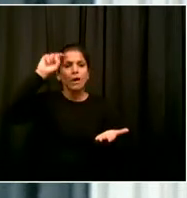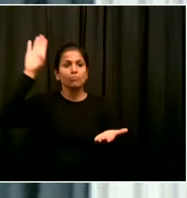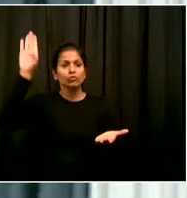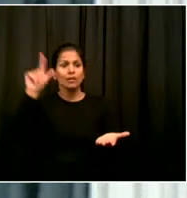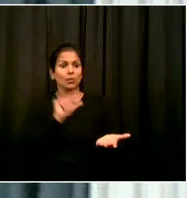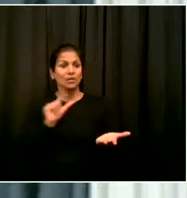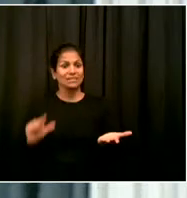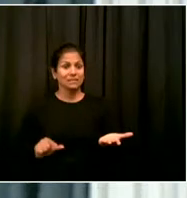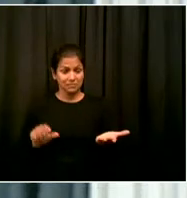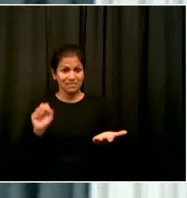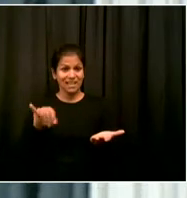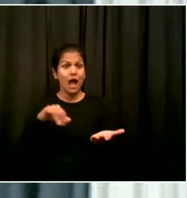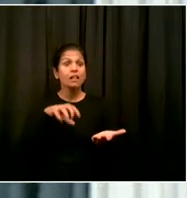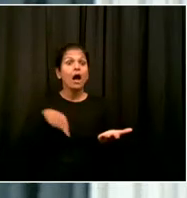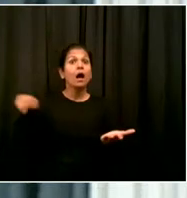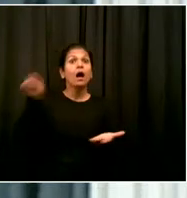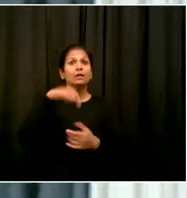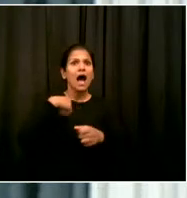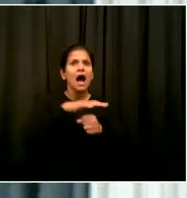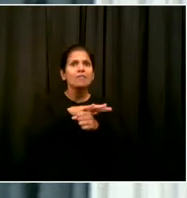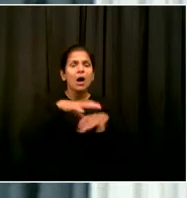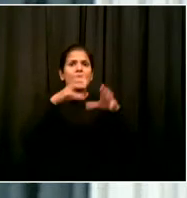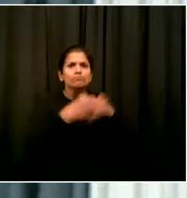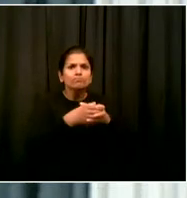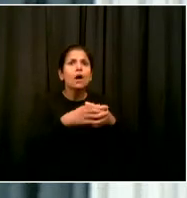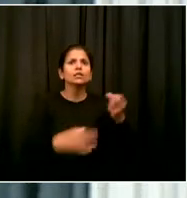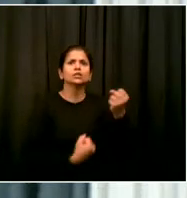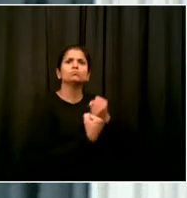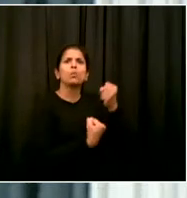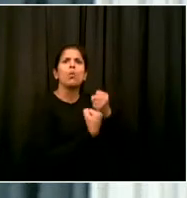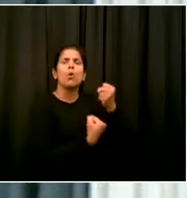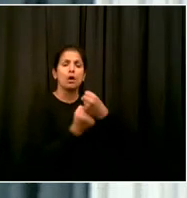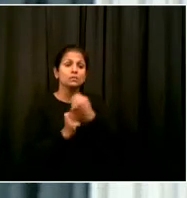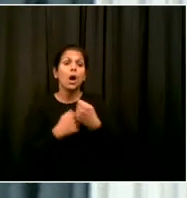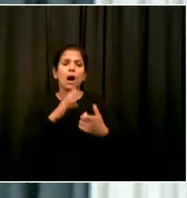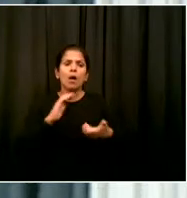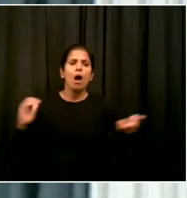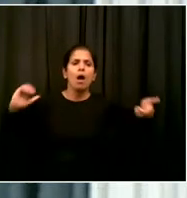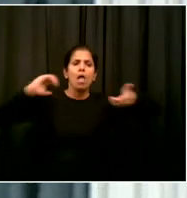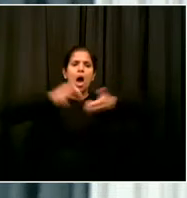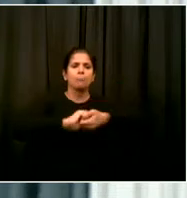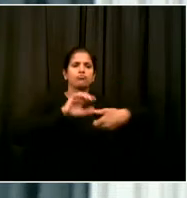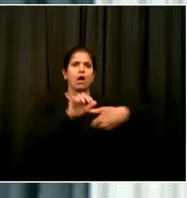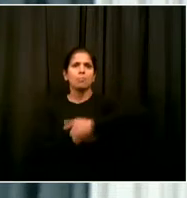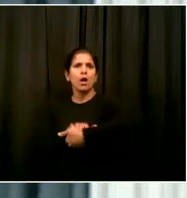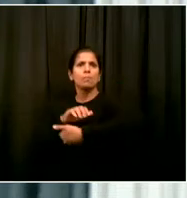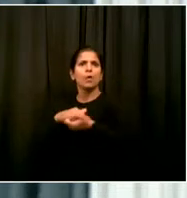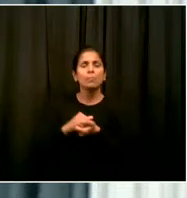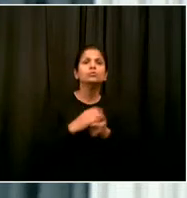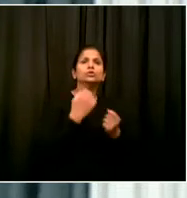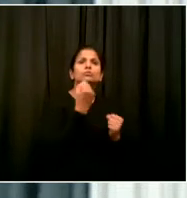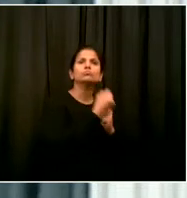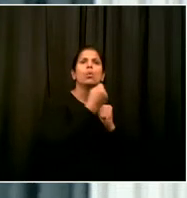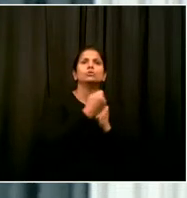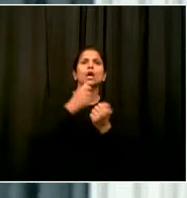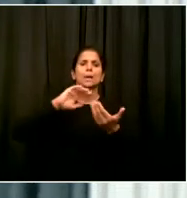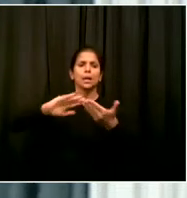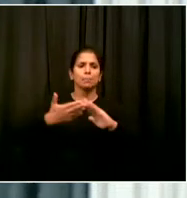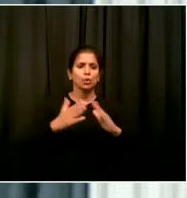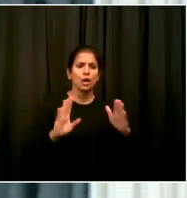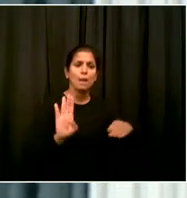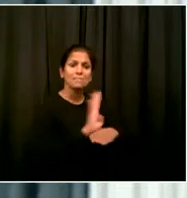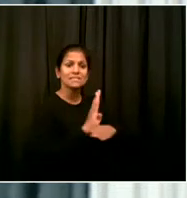working with to help those retail businesses survive, but also really execute on this program. And we'll be tapping into